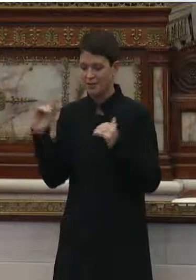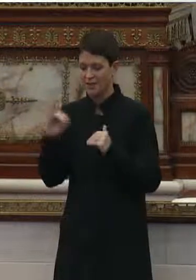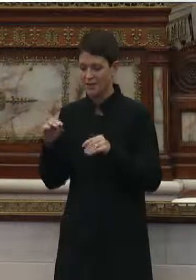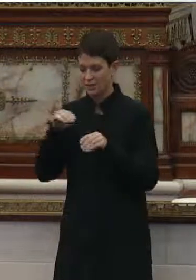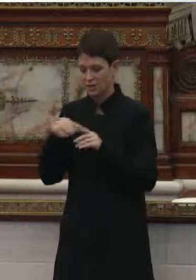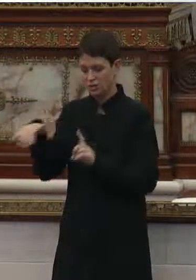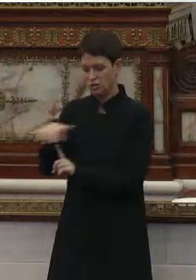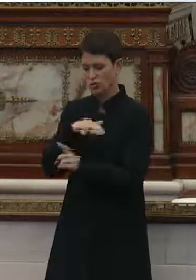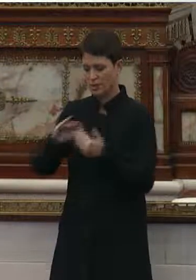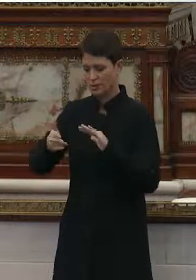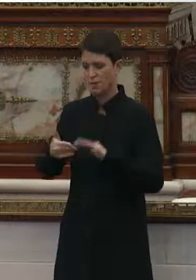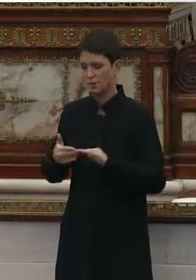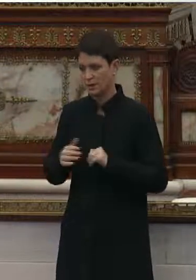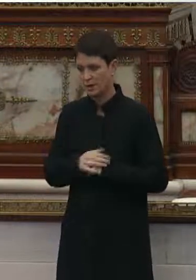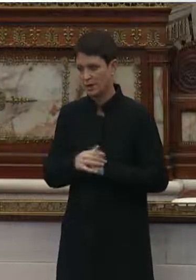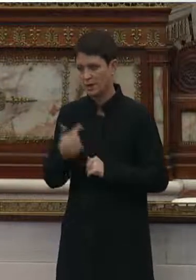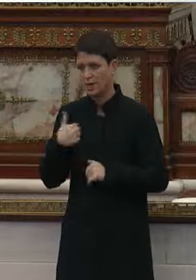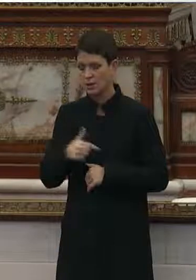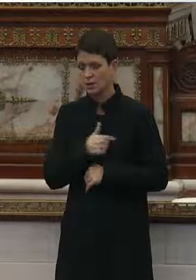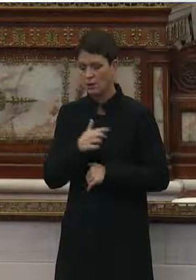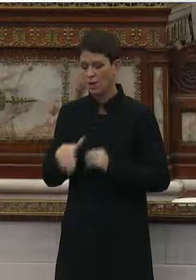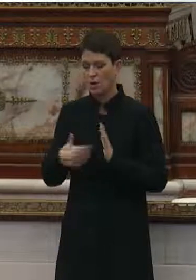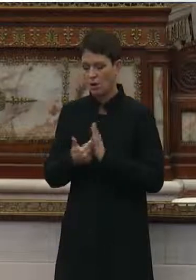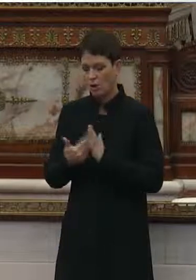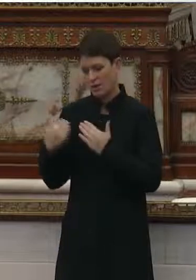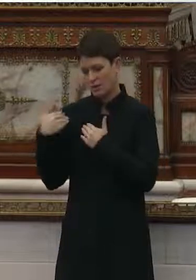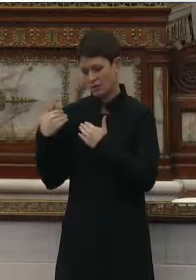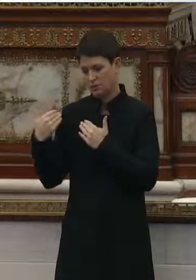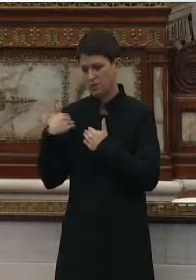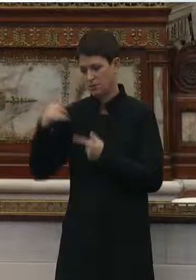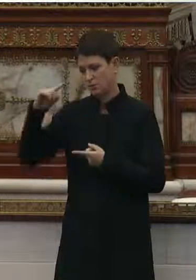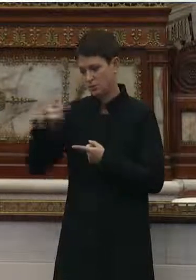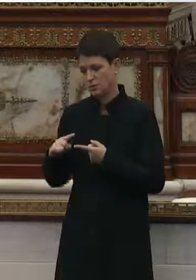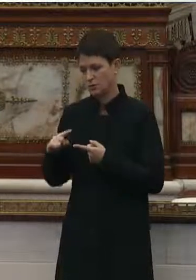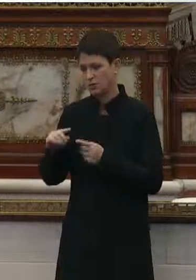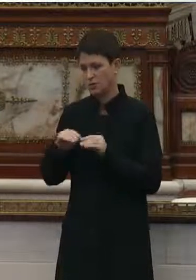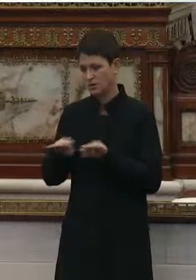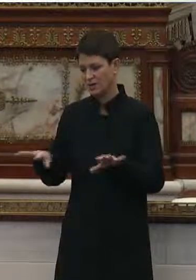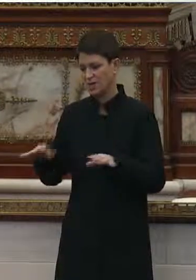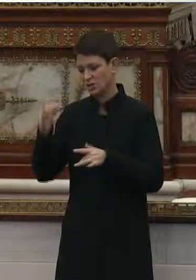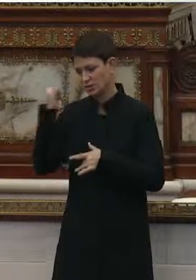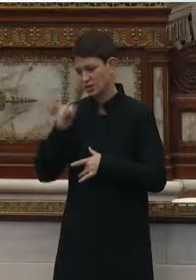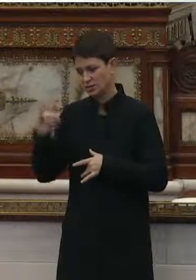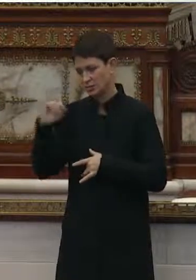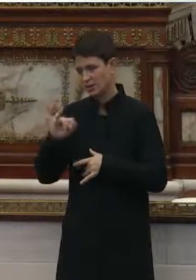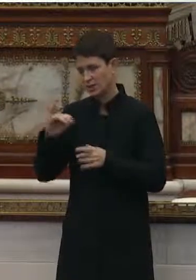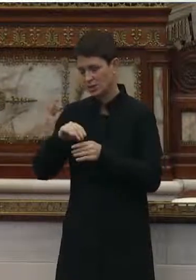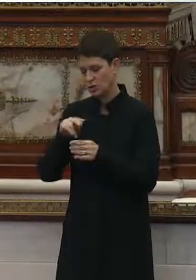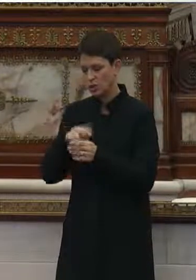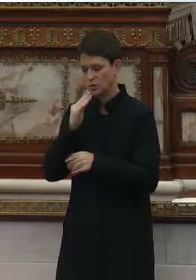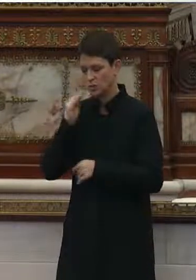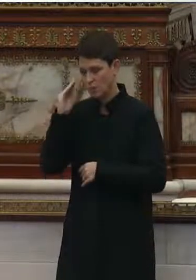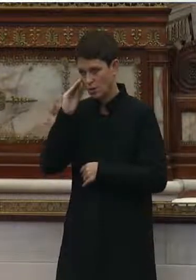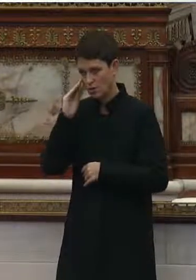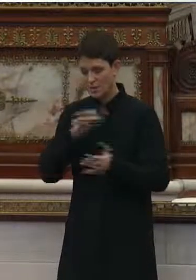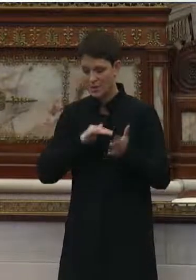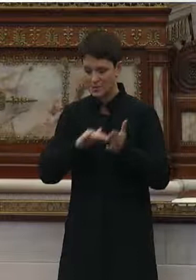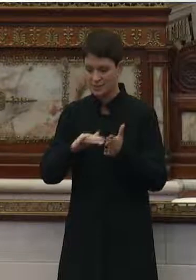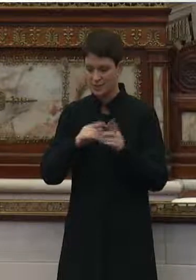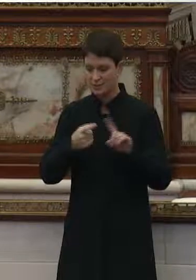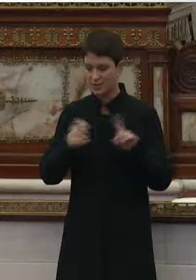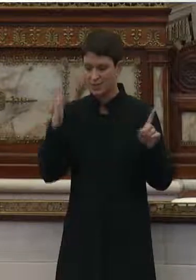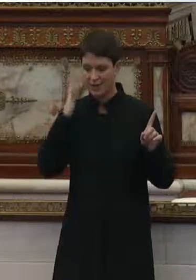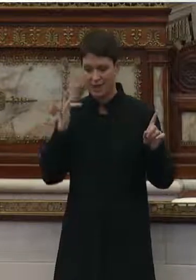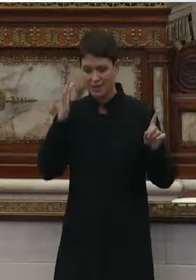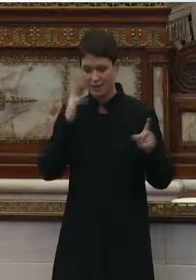within the surrounding community. We all have a role to play in reducing infection and death in nursing homes. There are studies in California